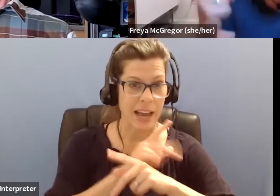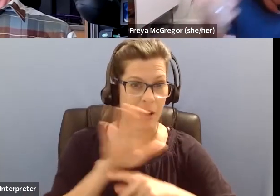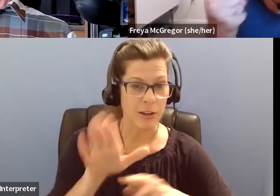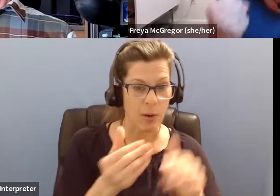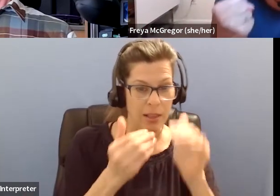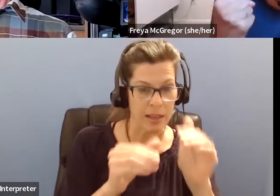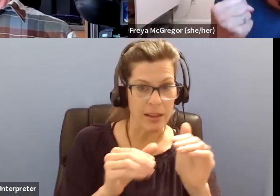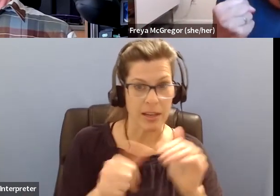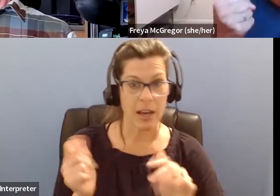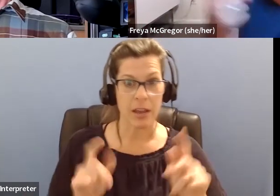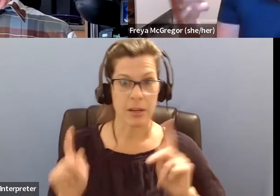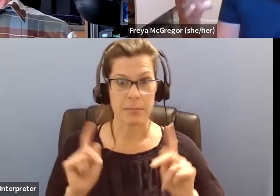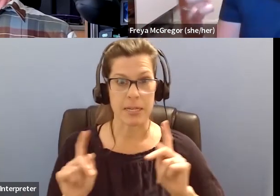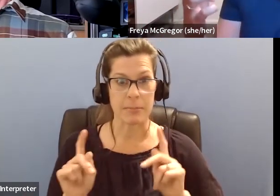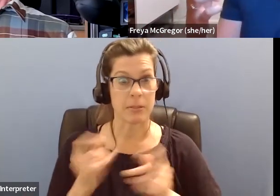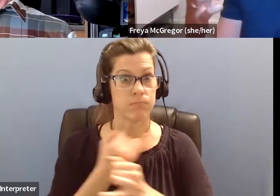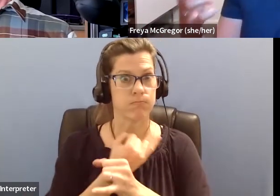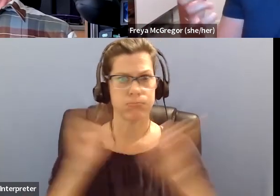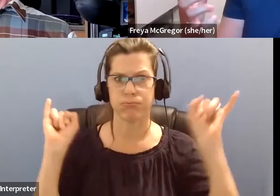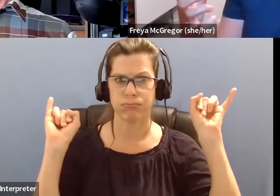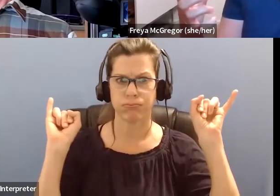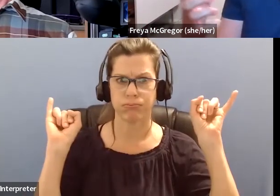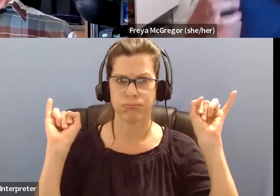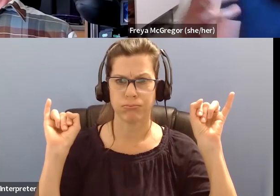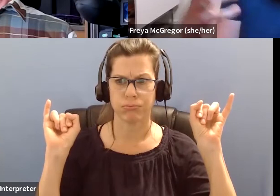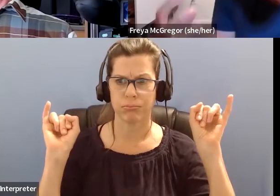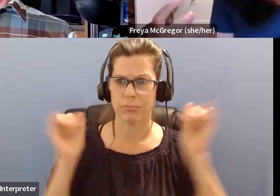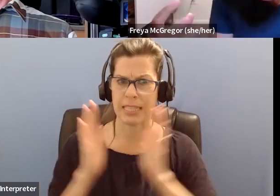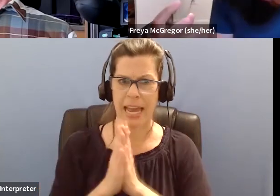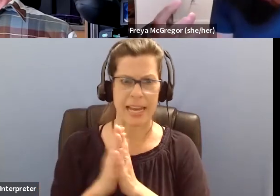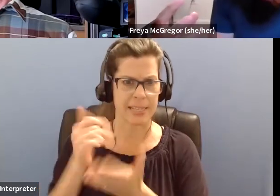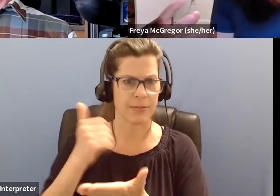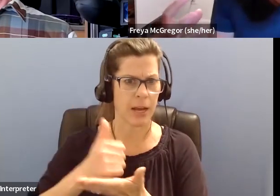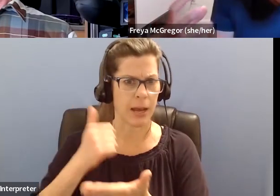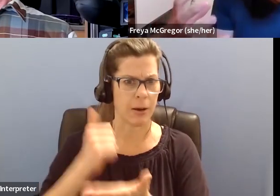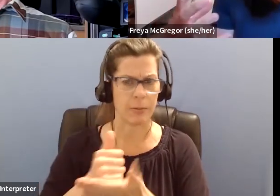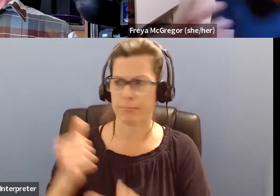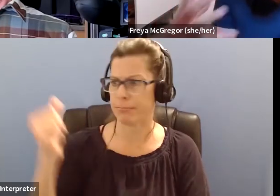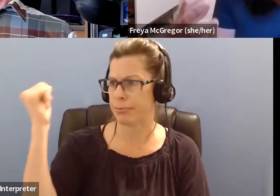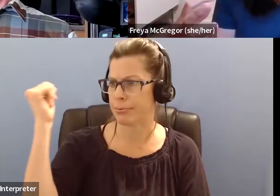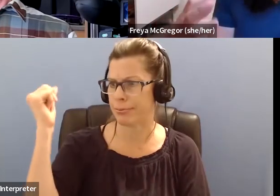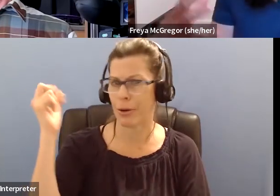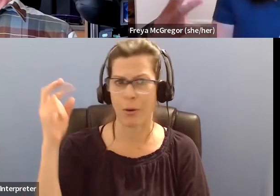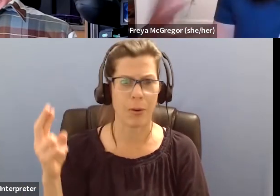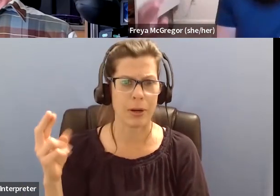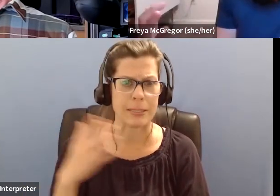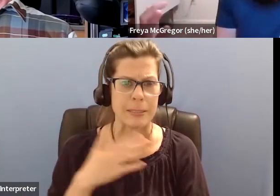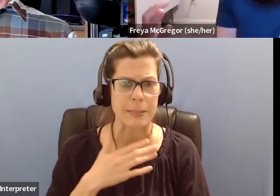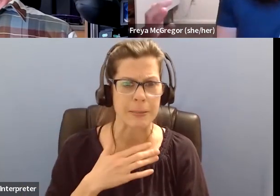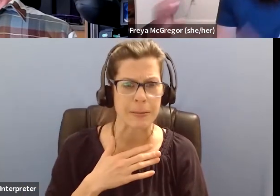so like fiercely independent that asking for help is really tricky. And so accepting your offer of help, they might do so